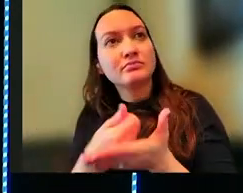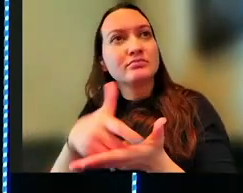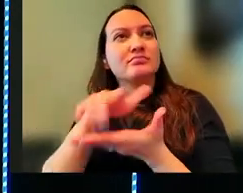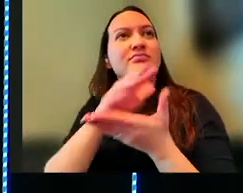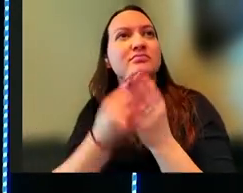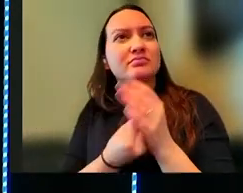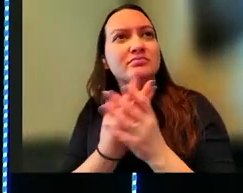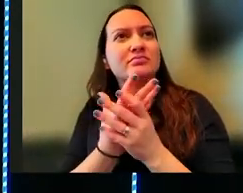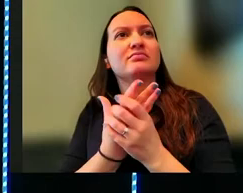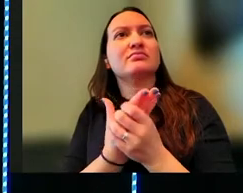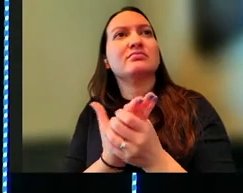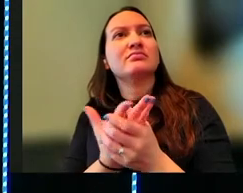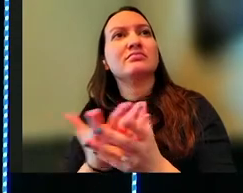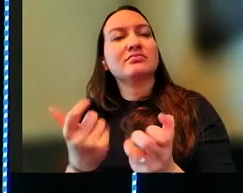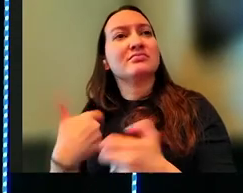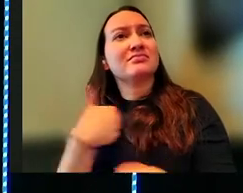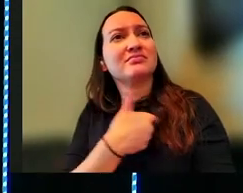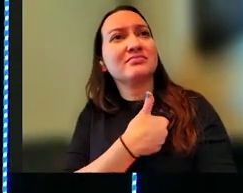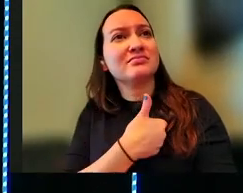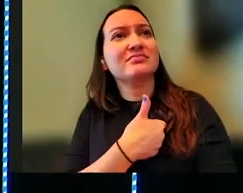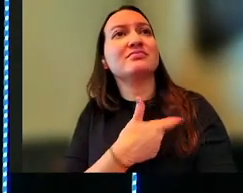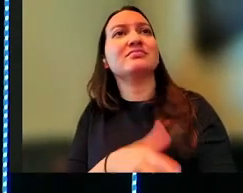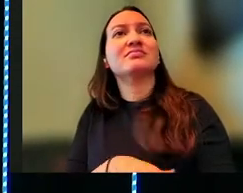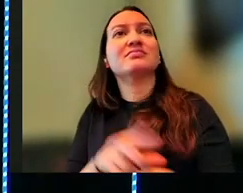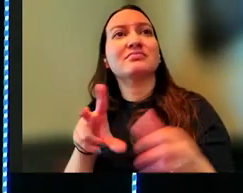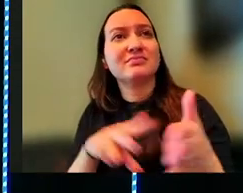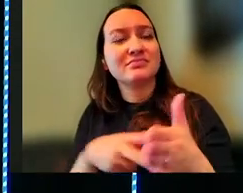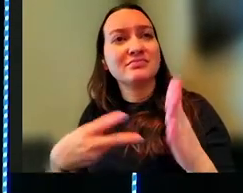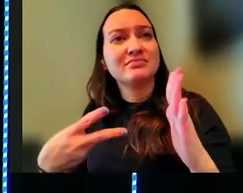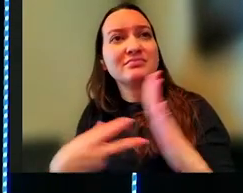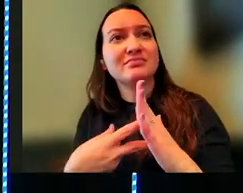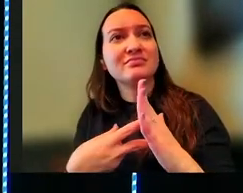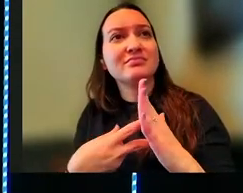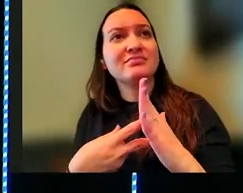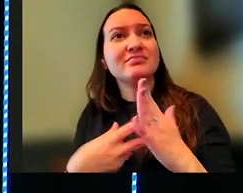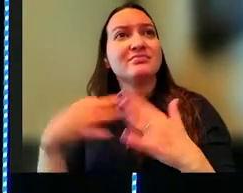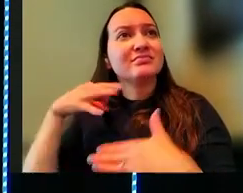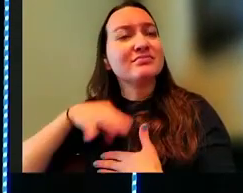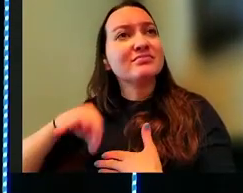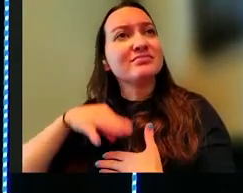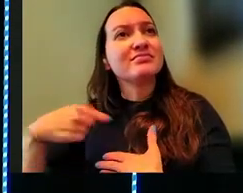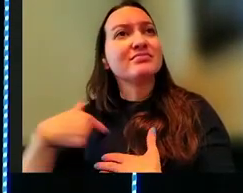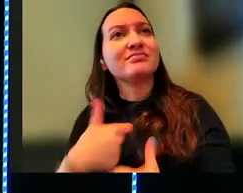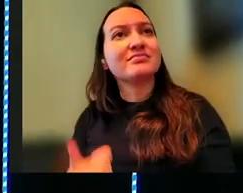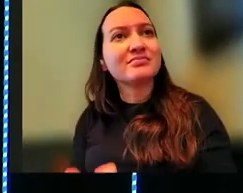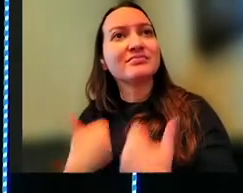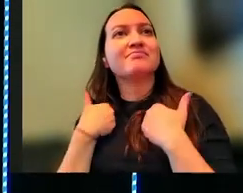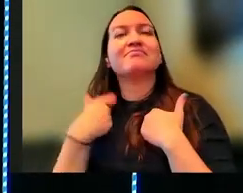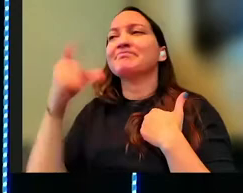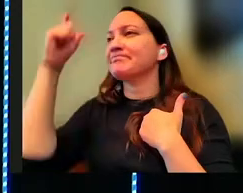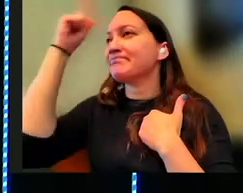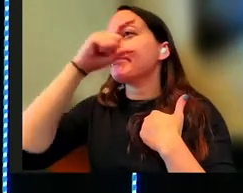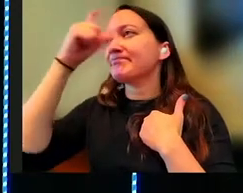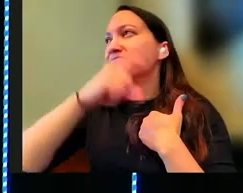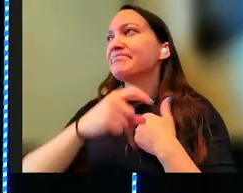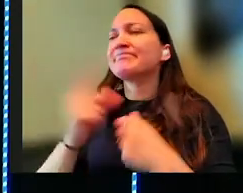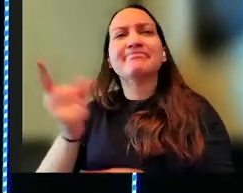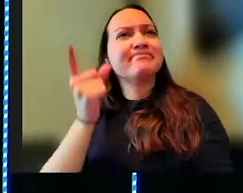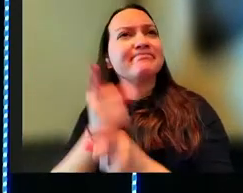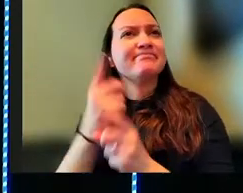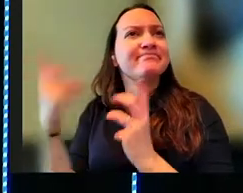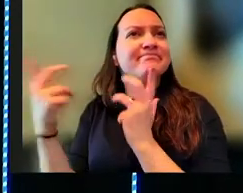God wants for us above all things and what it means to bring benefit into our lives from wisdom is to be in right standing with him.